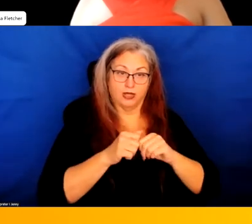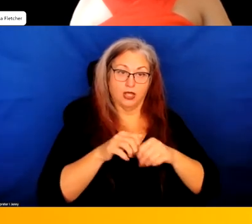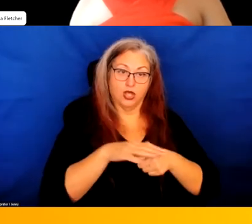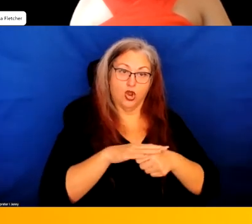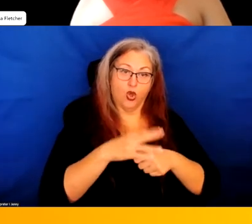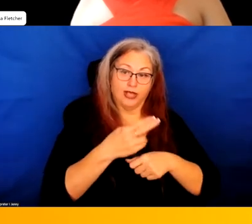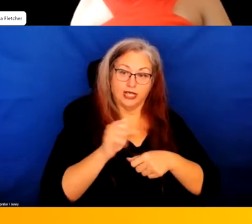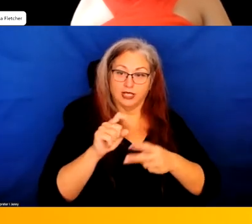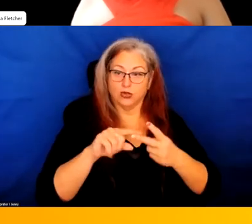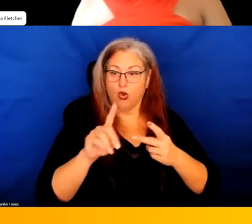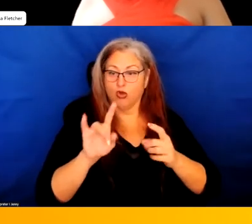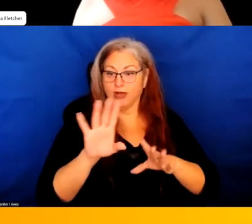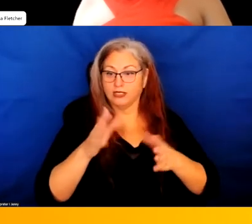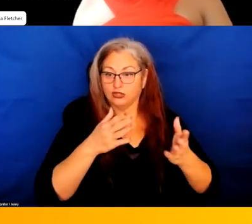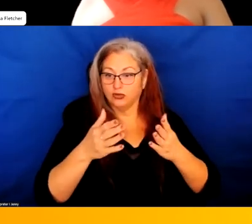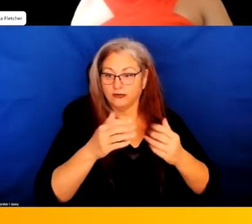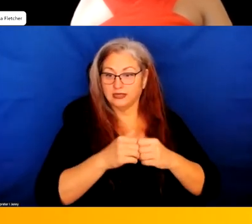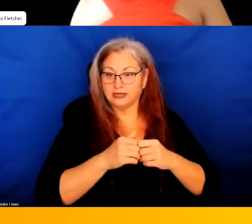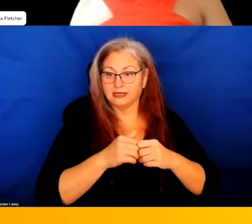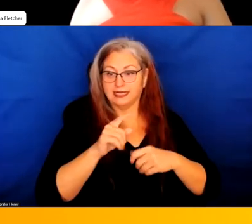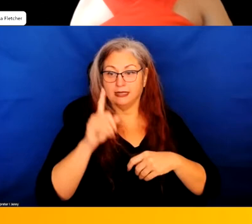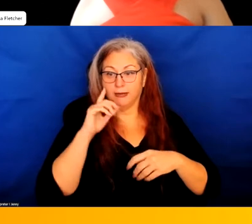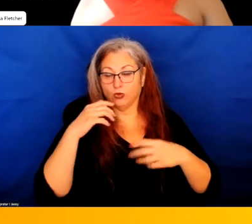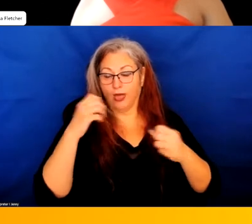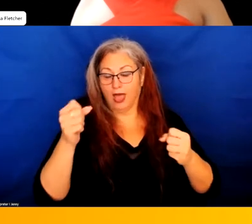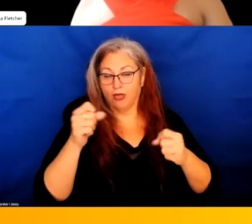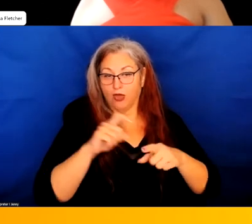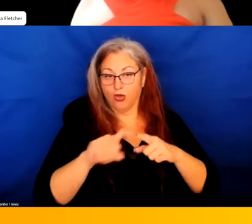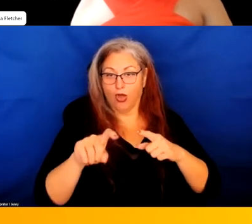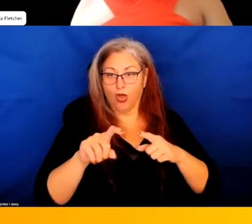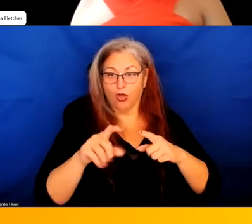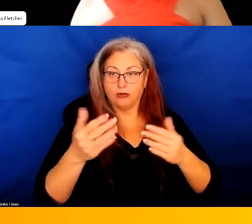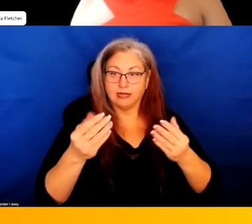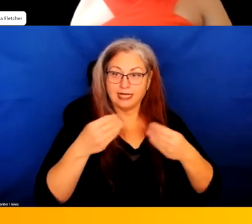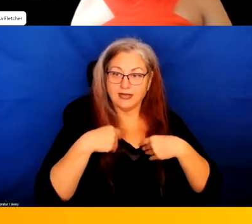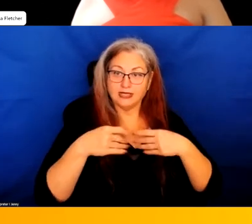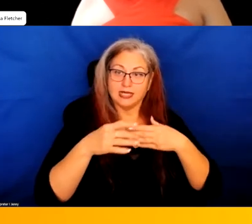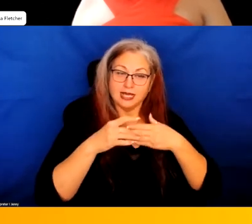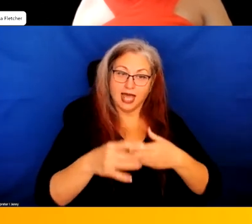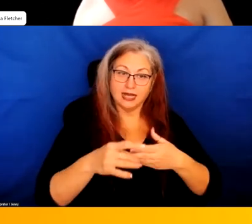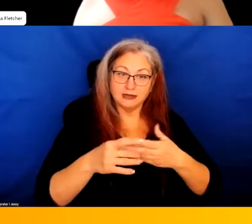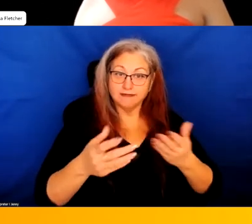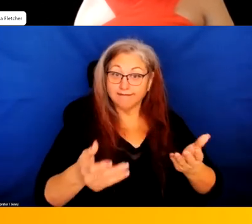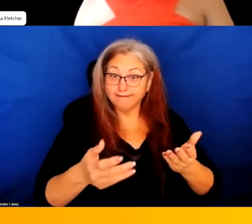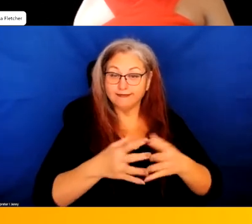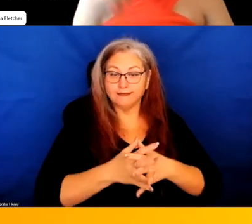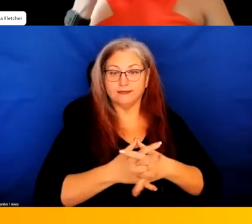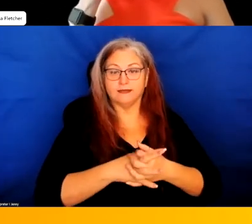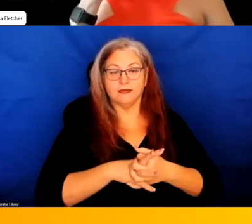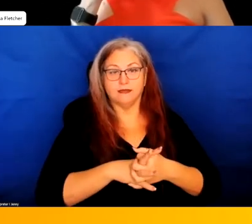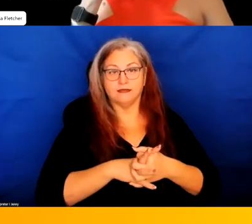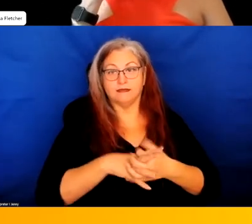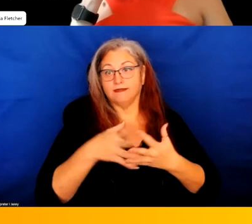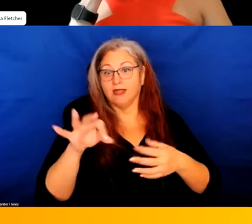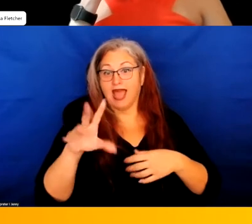crisis services and say, hey, this is a mental health call? Give us some guidance on how to answer it? So find